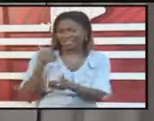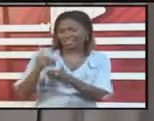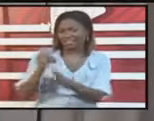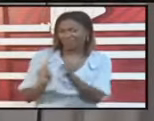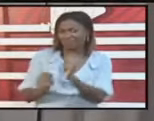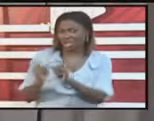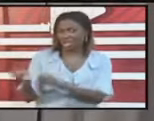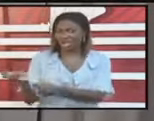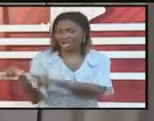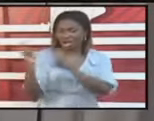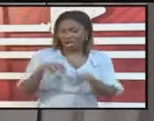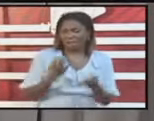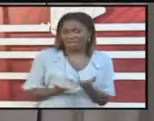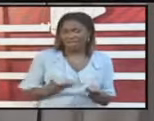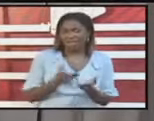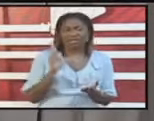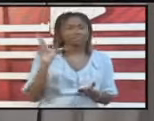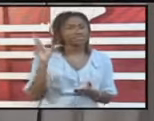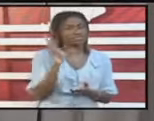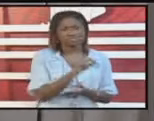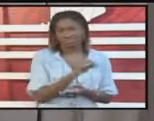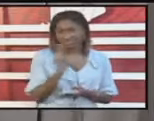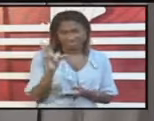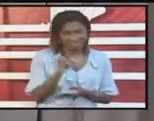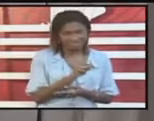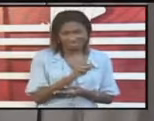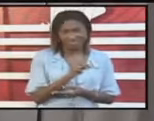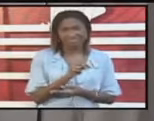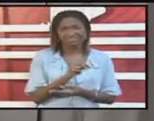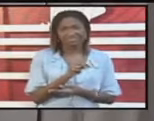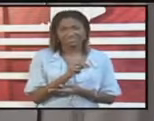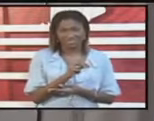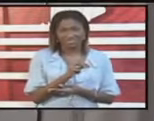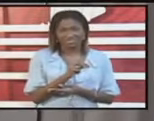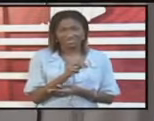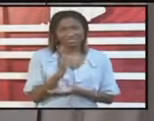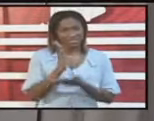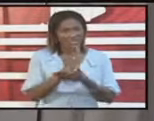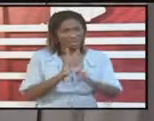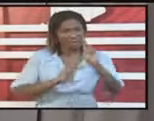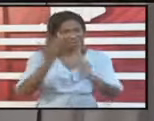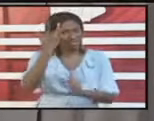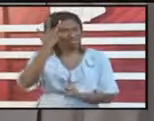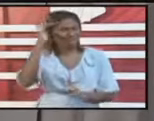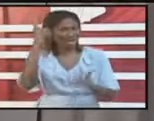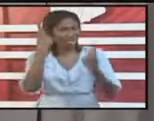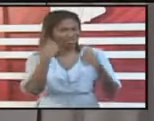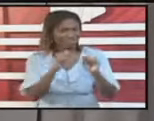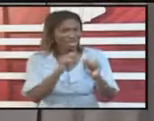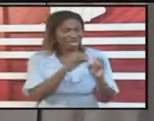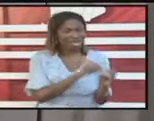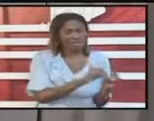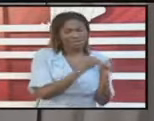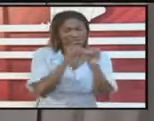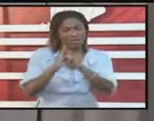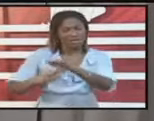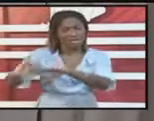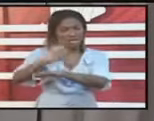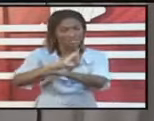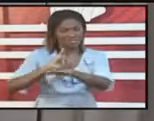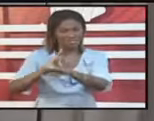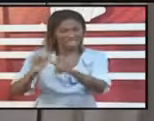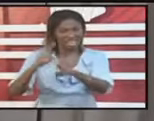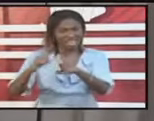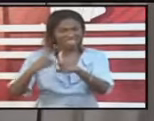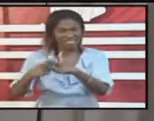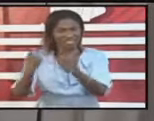jumping points and launching pads into Trinidad and Tobago. Obviously, people who may be in far off places may want as other countries open